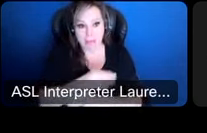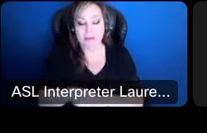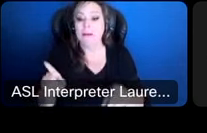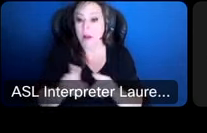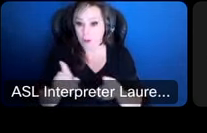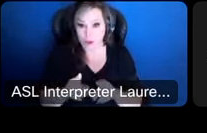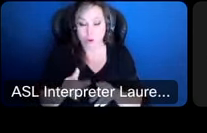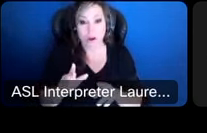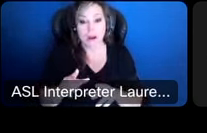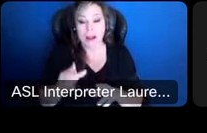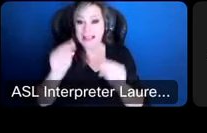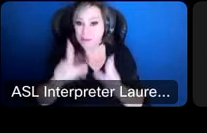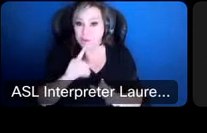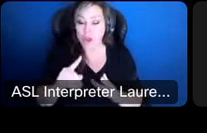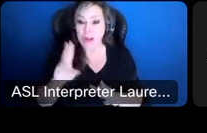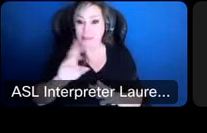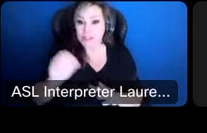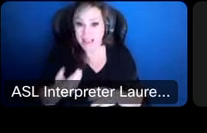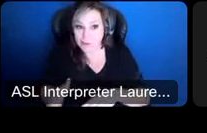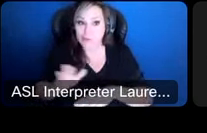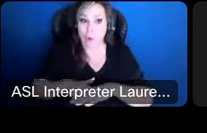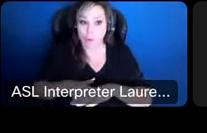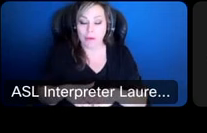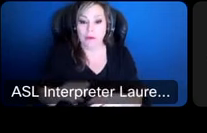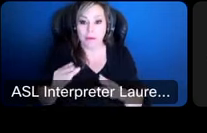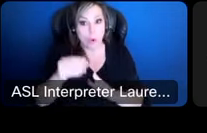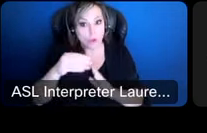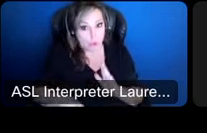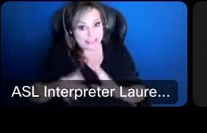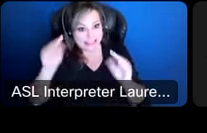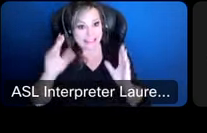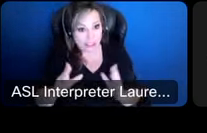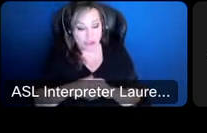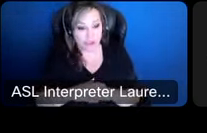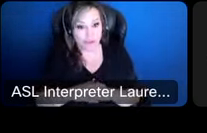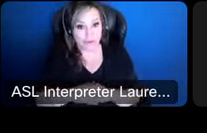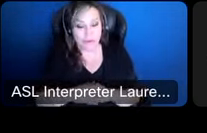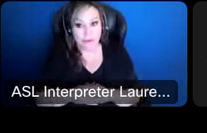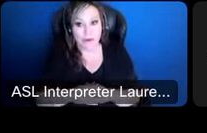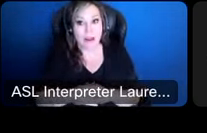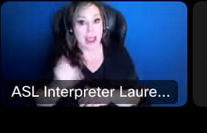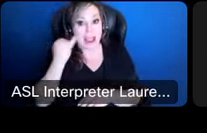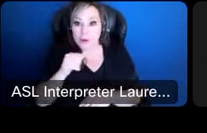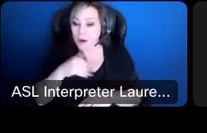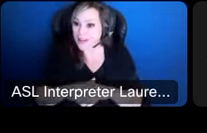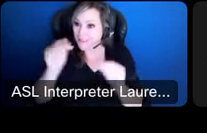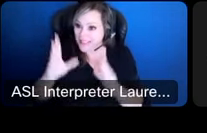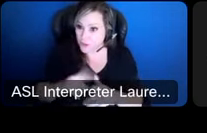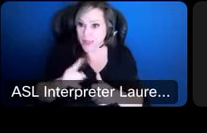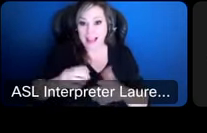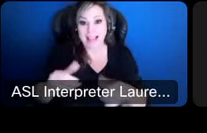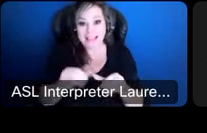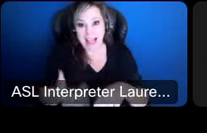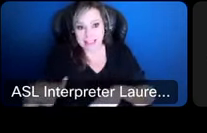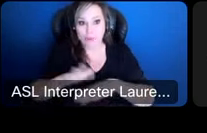six percent now that's a lot of students coming in and they need teachers or we would have to increase class sizes and then of course we i